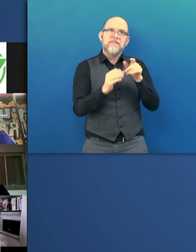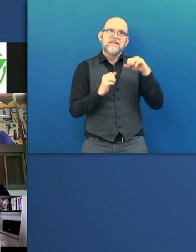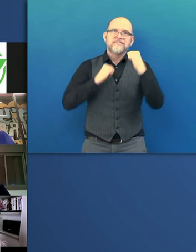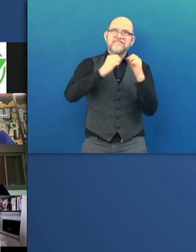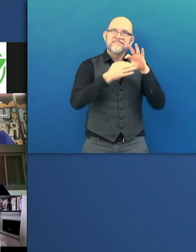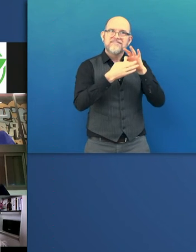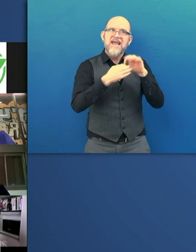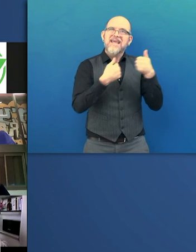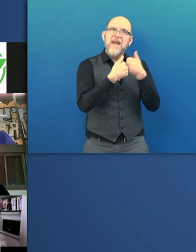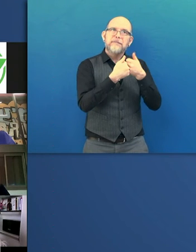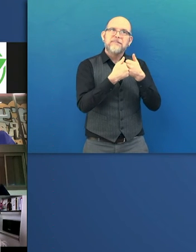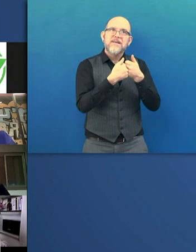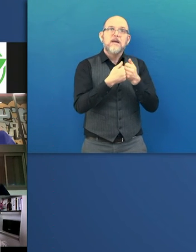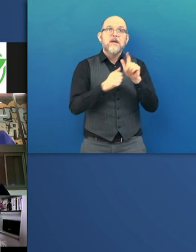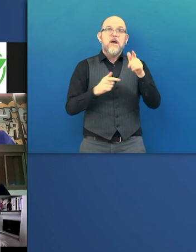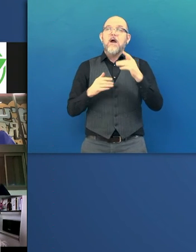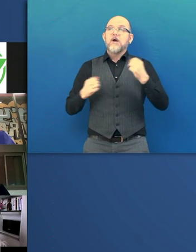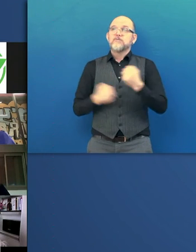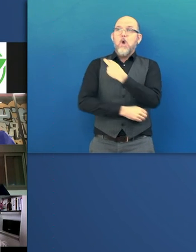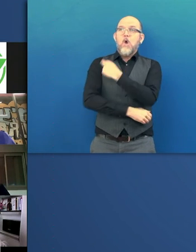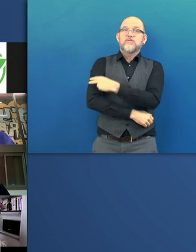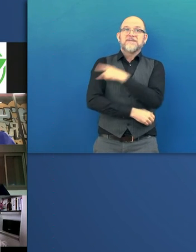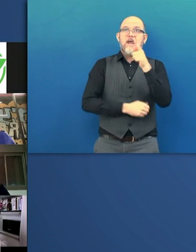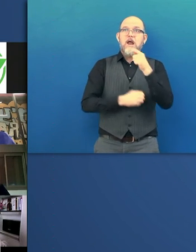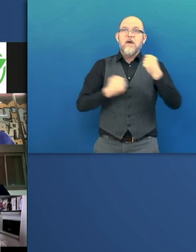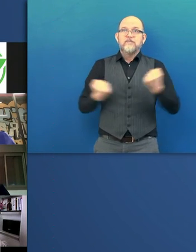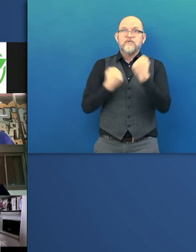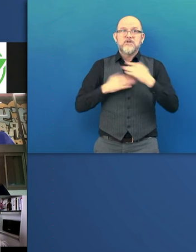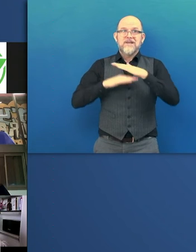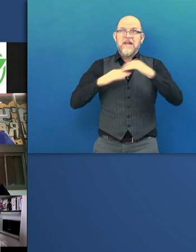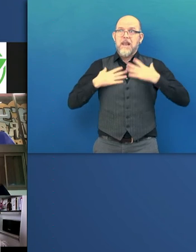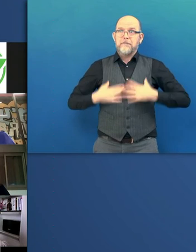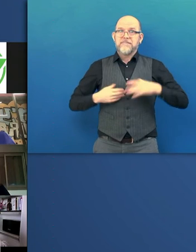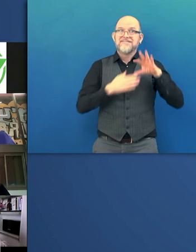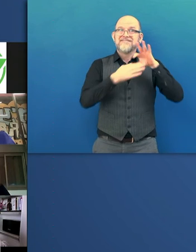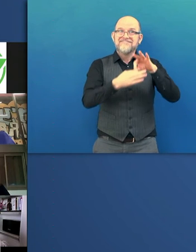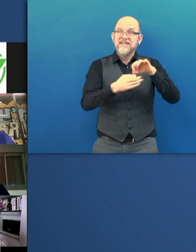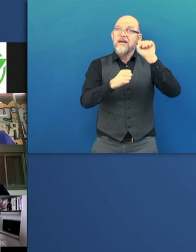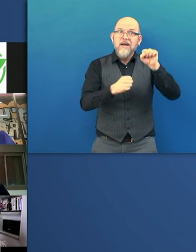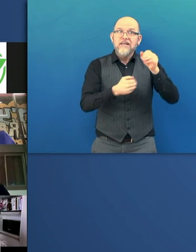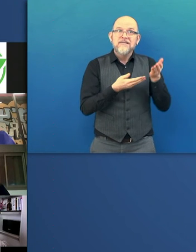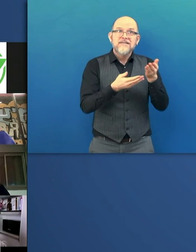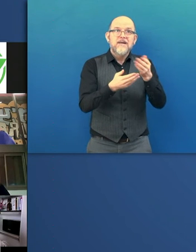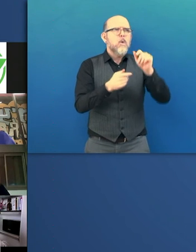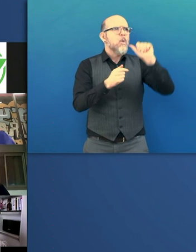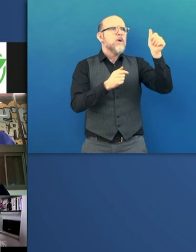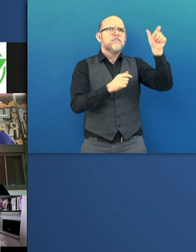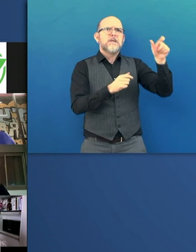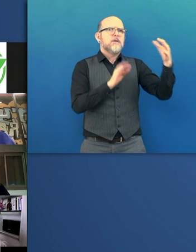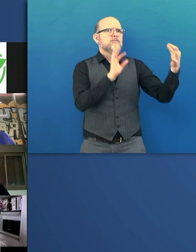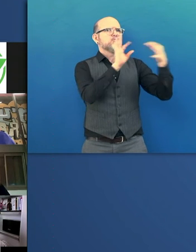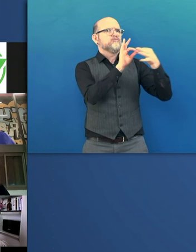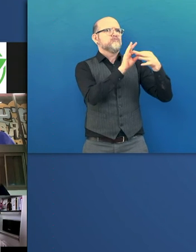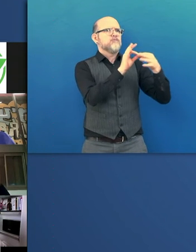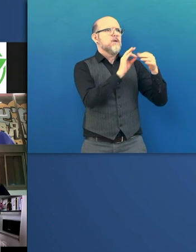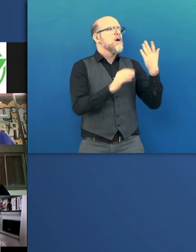form of physical therapy. We've had people reach out to us and are following up with those partnerships. To date,